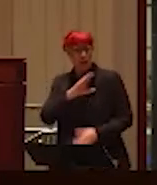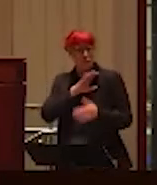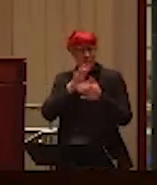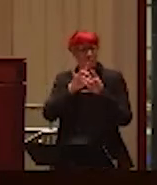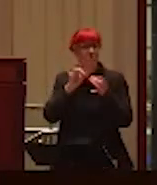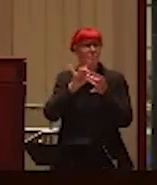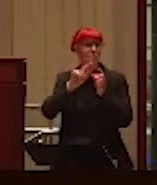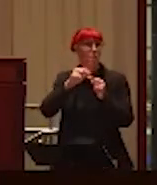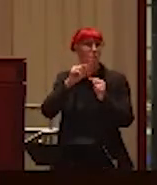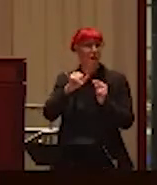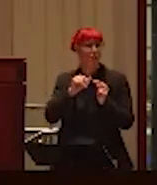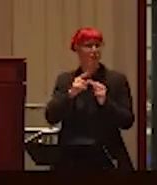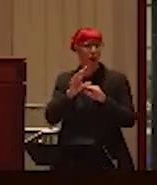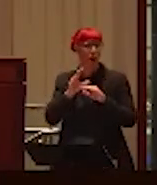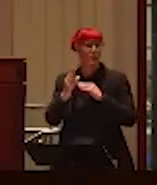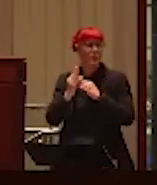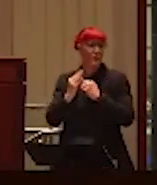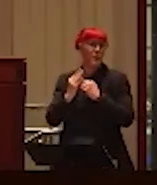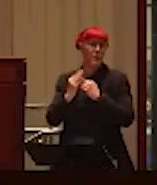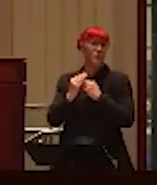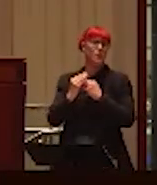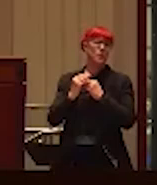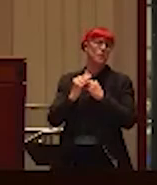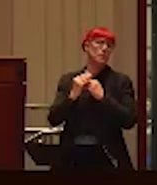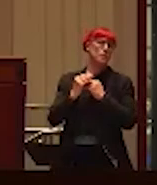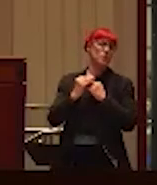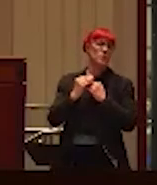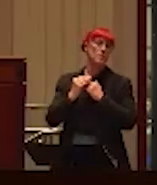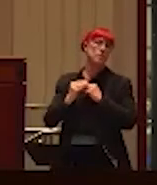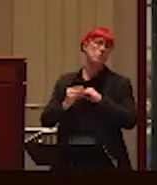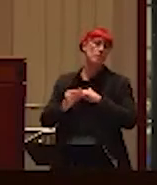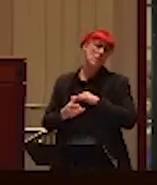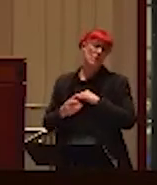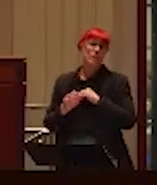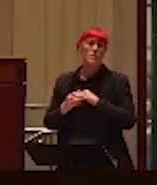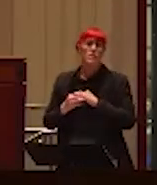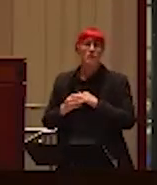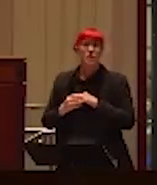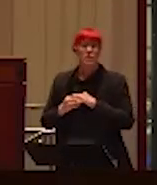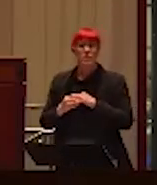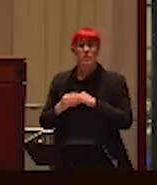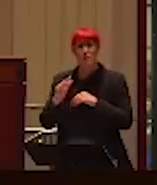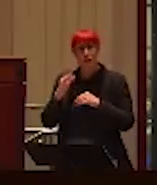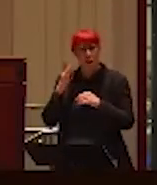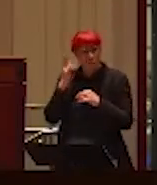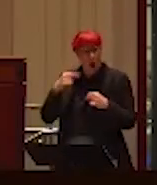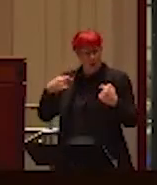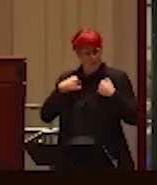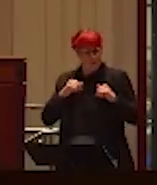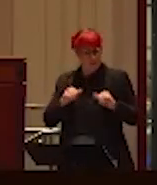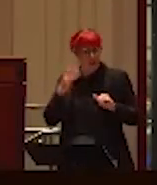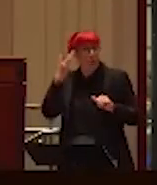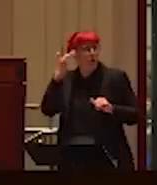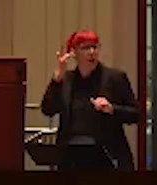character. So the love bombing. so this is how, how it gets to a place. Well, why did I stay? Okay, here's why I stayed,